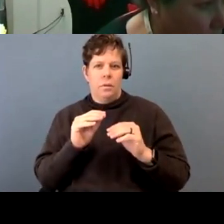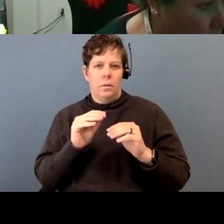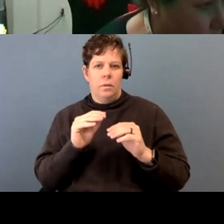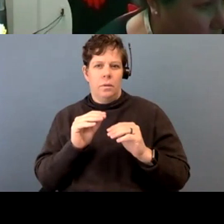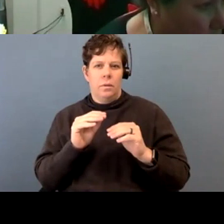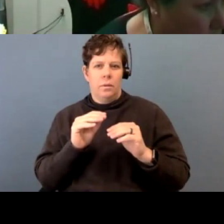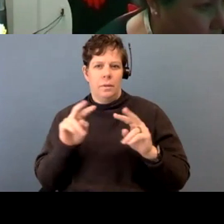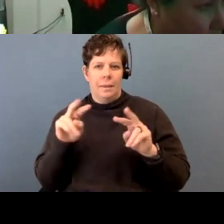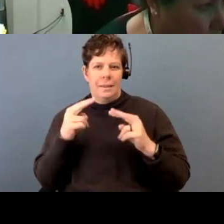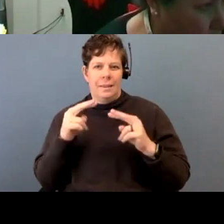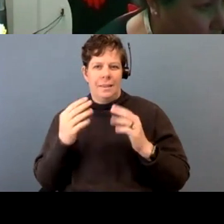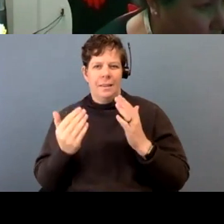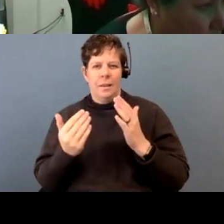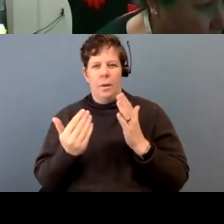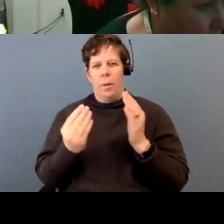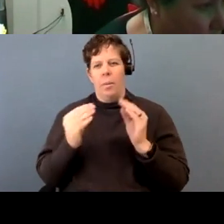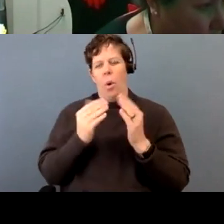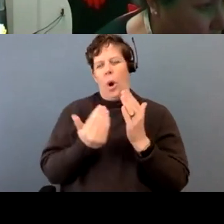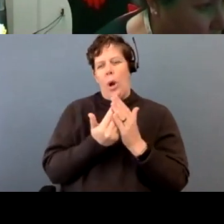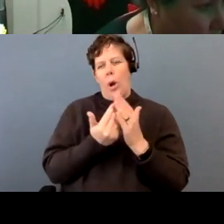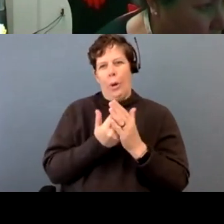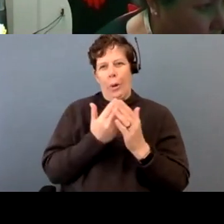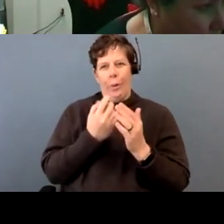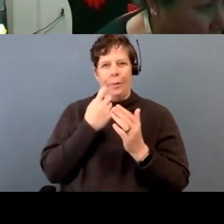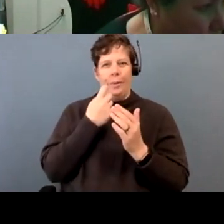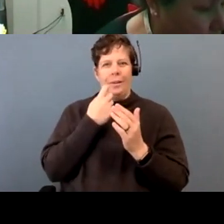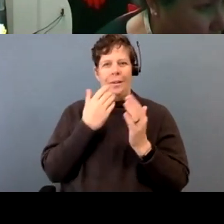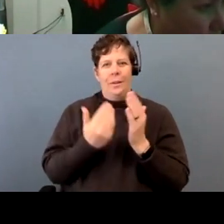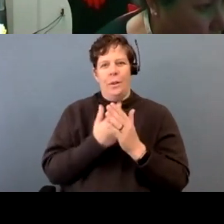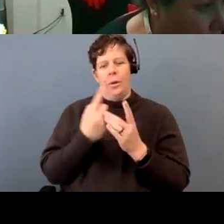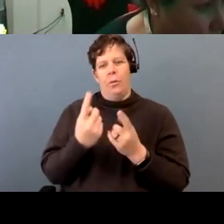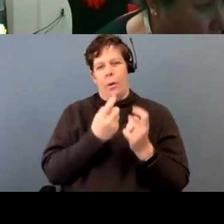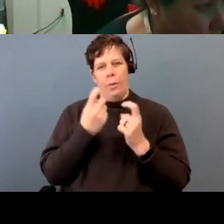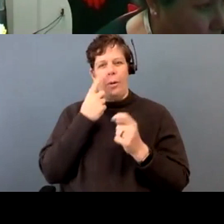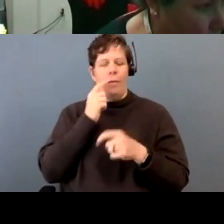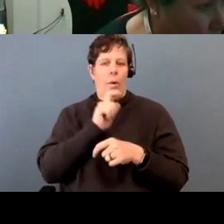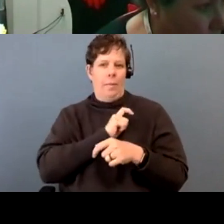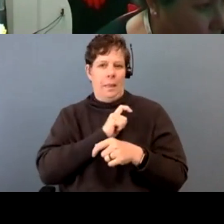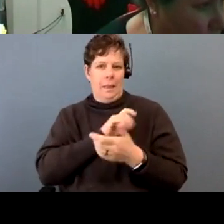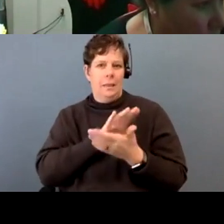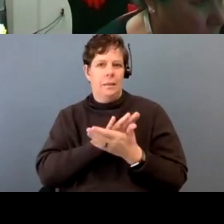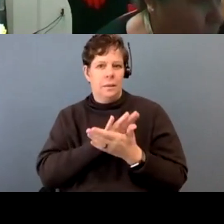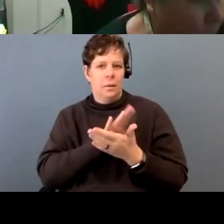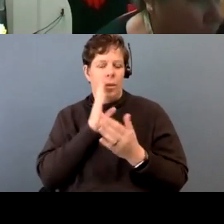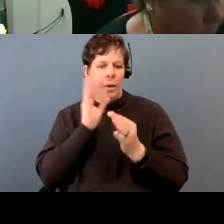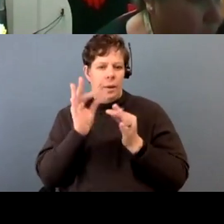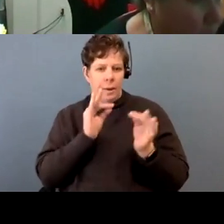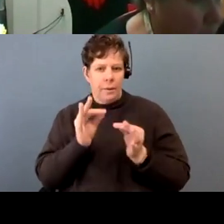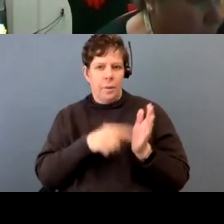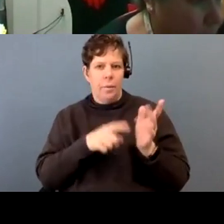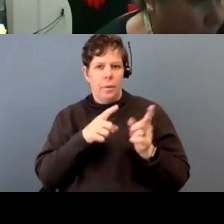They're the newer police officers. new recruits. They're the new recruits. Yeah. So we go there and we inform them with the residential